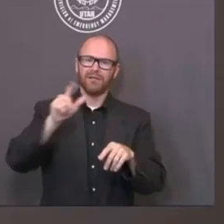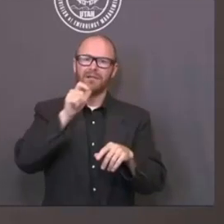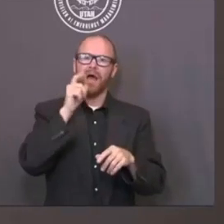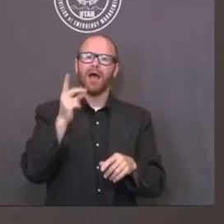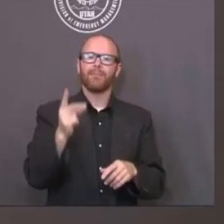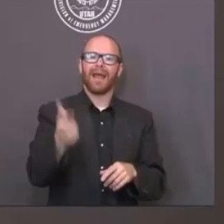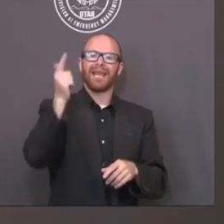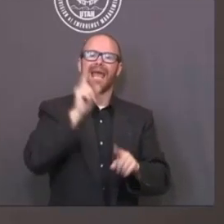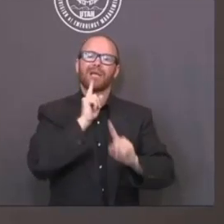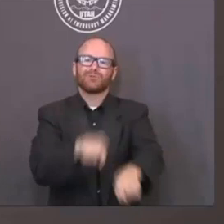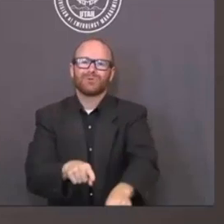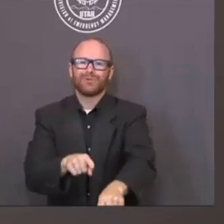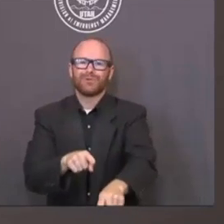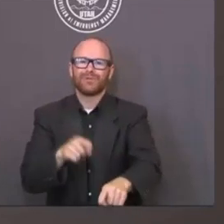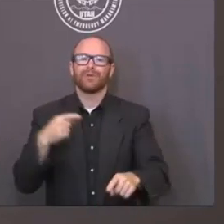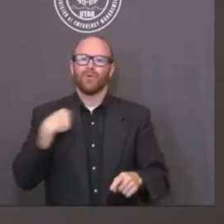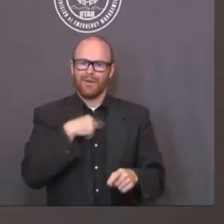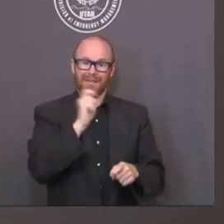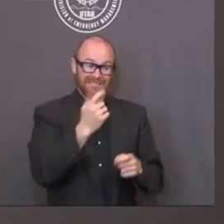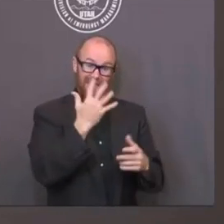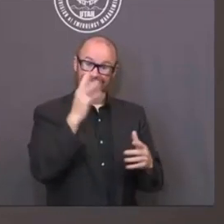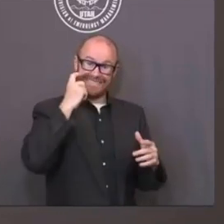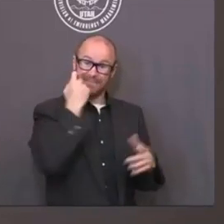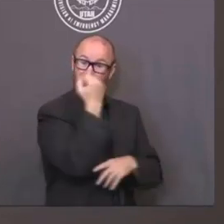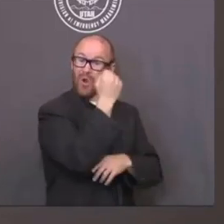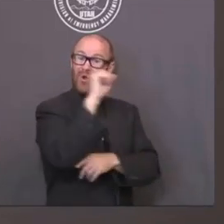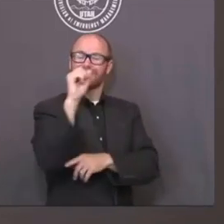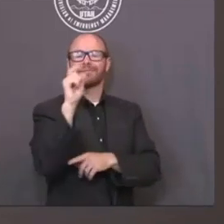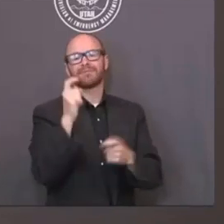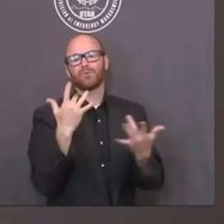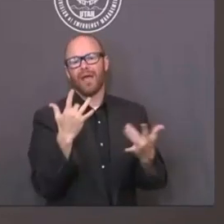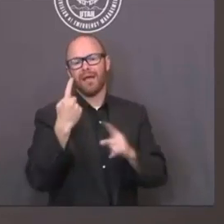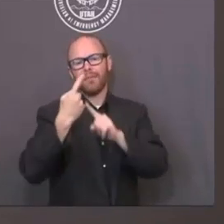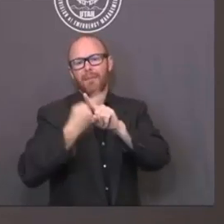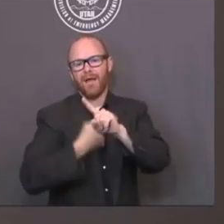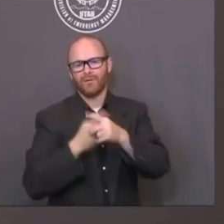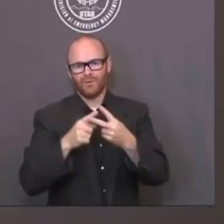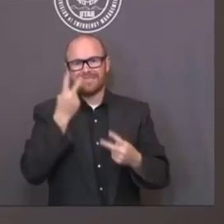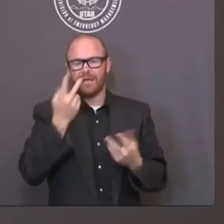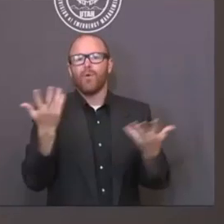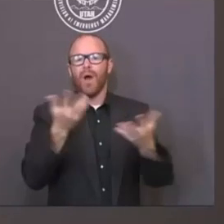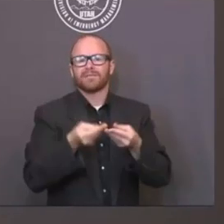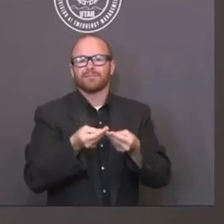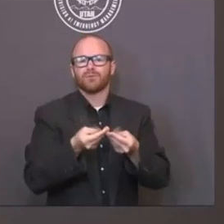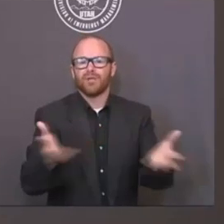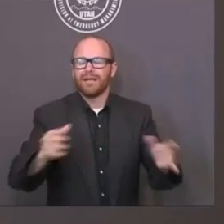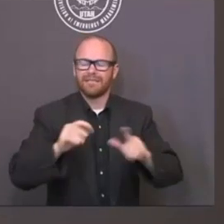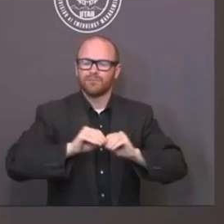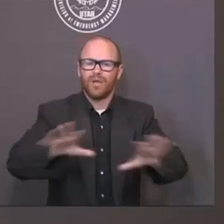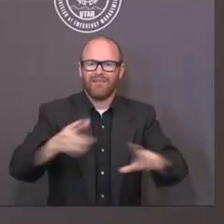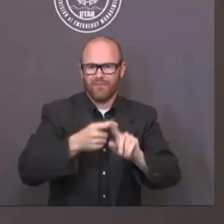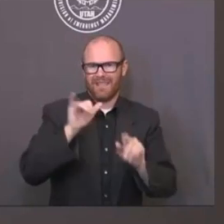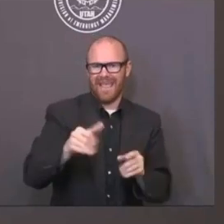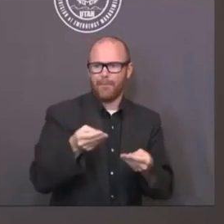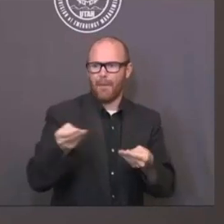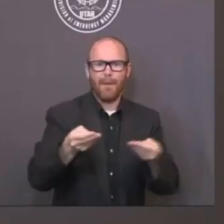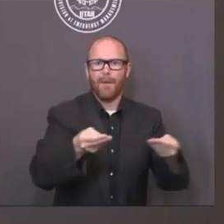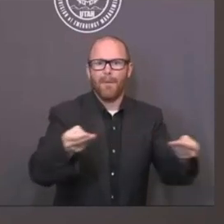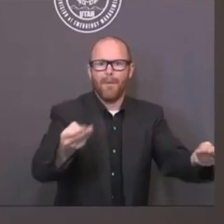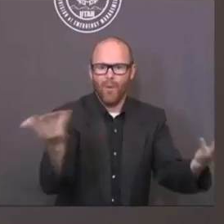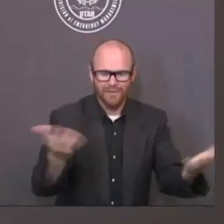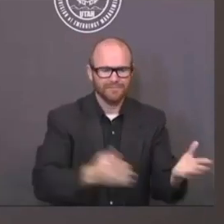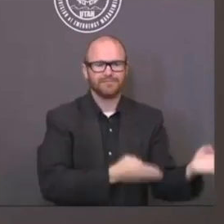variables out there that kind of kind of confuse the issue. But the lag time is really one of the hardest things for us to analyze.